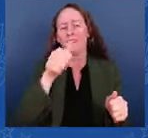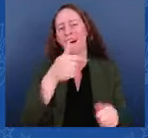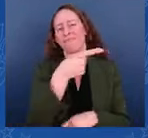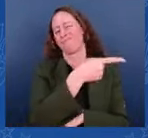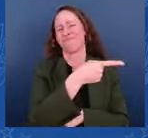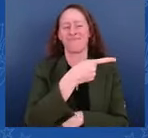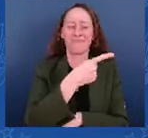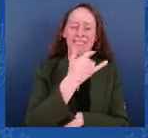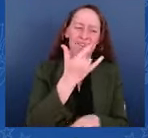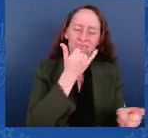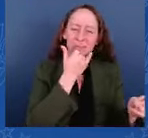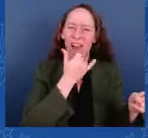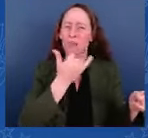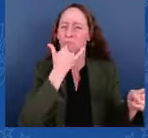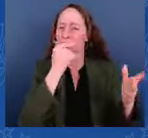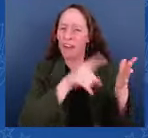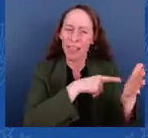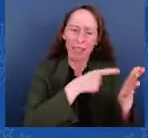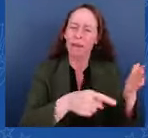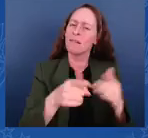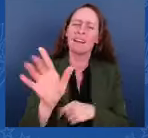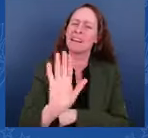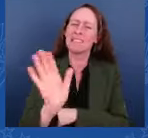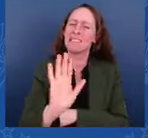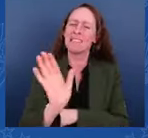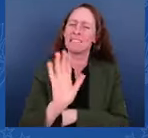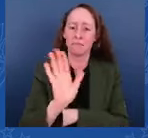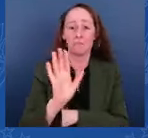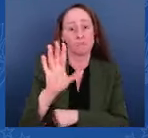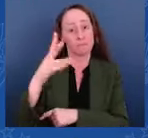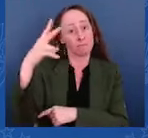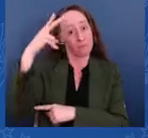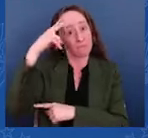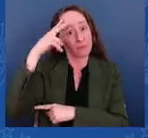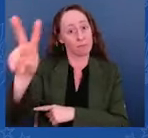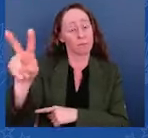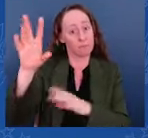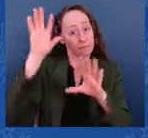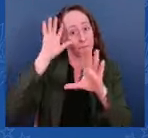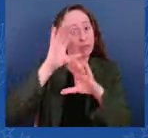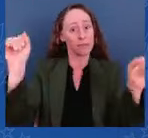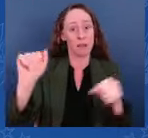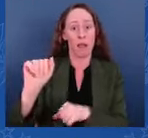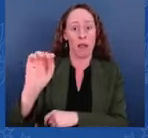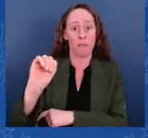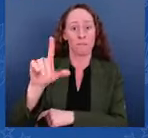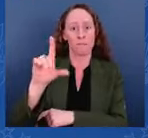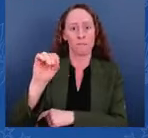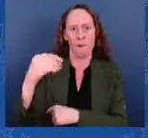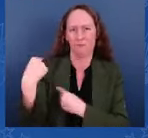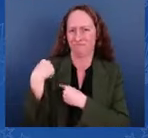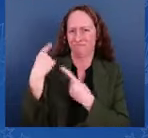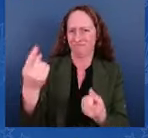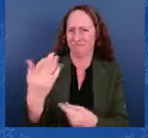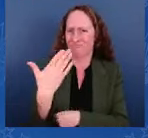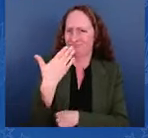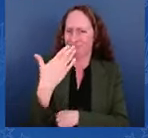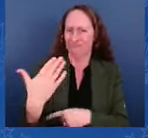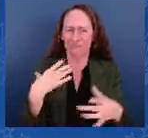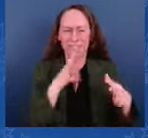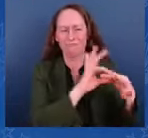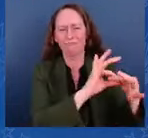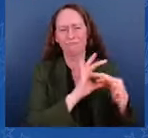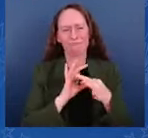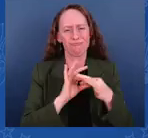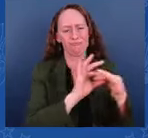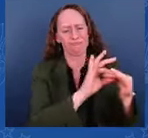partnership of trust between the Mexican President, López Obrador, and I'm going to do the same with the Mexican-elect President, who I spoke with yesterday.